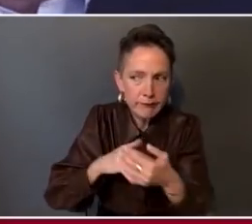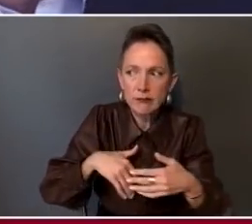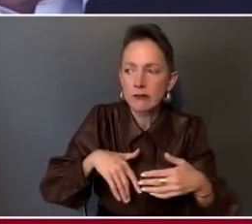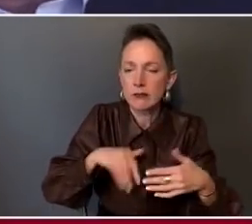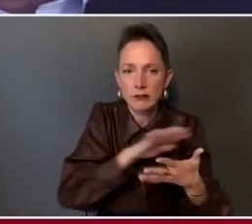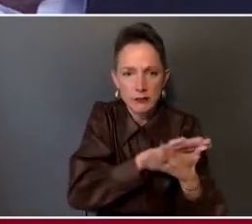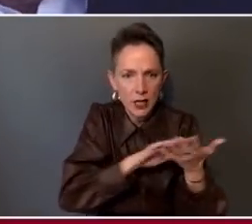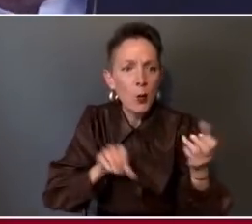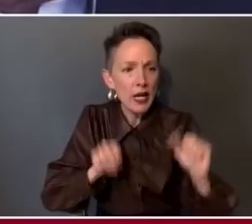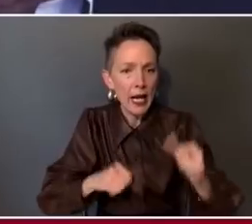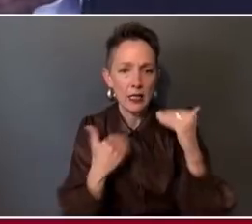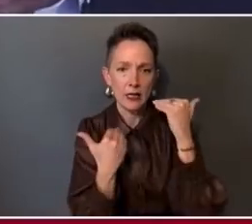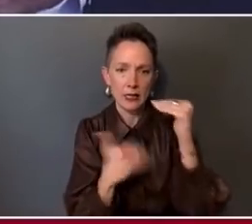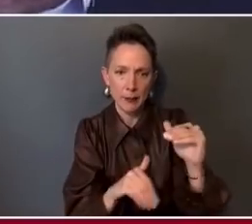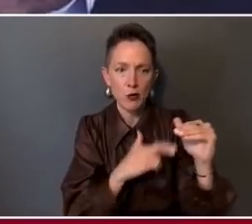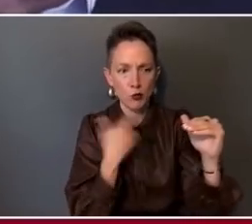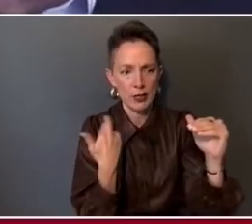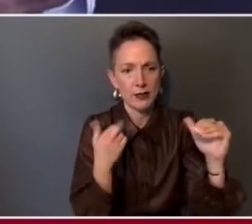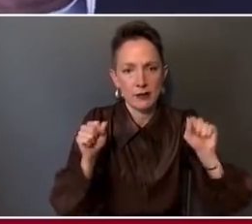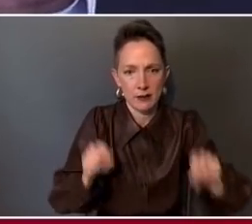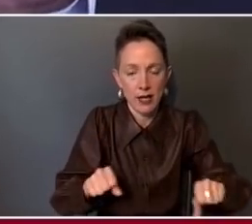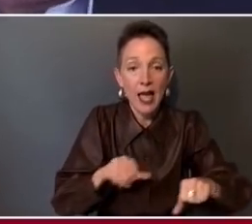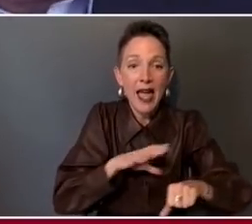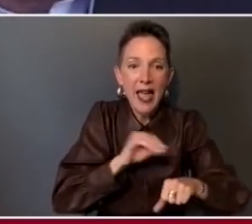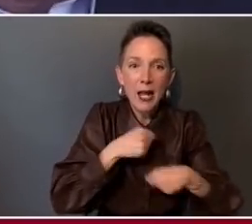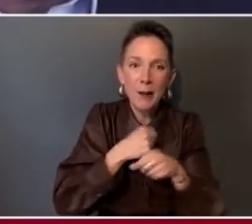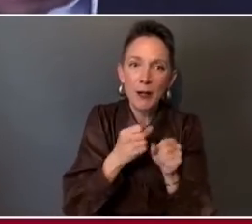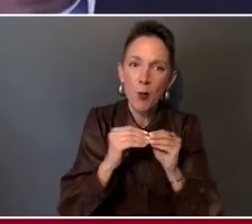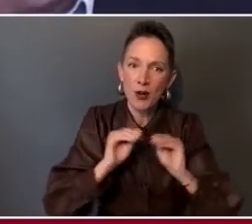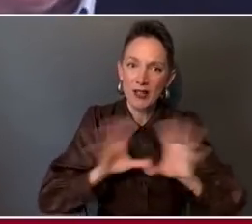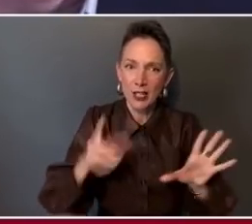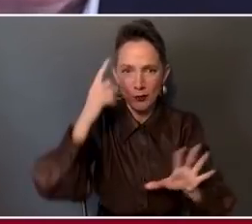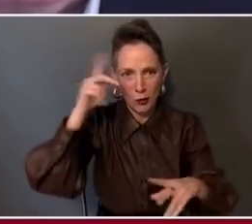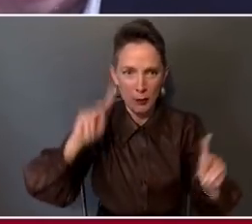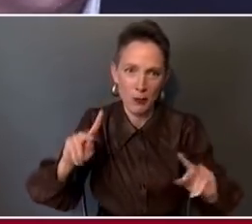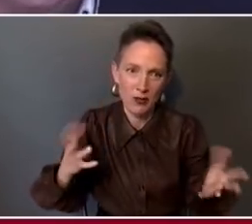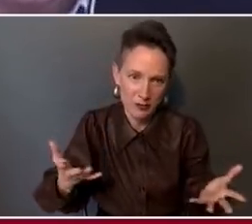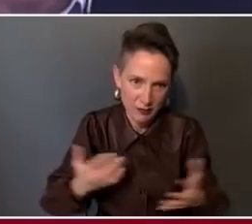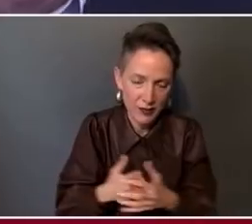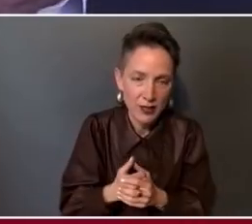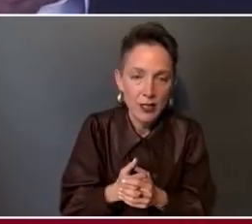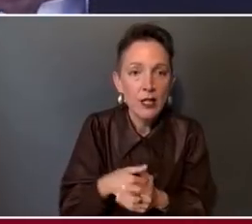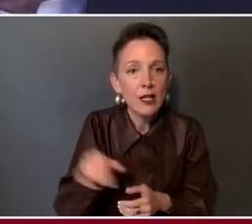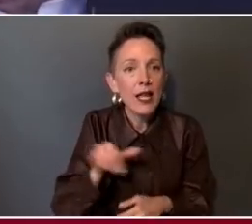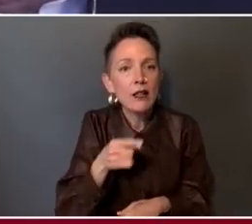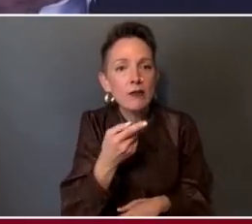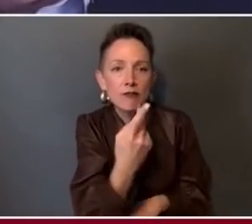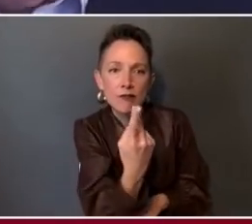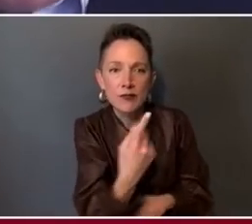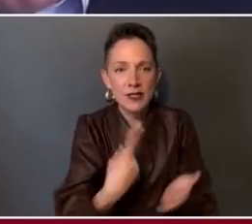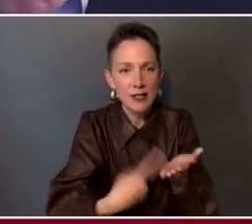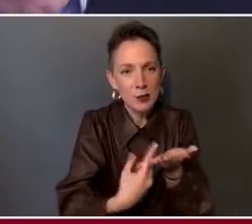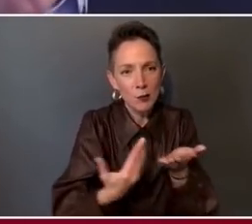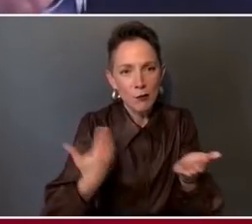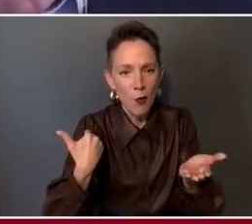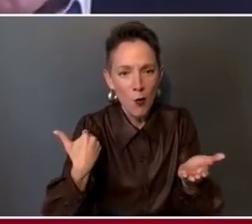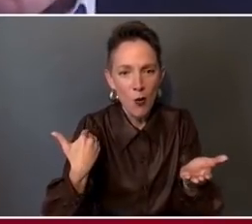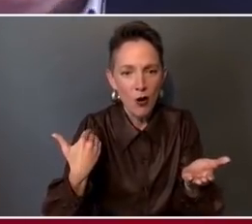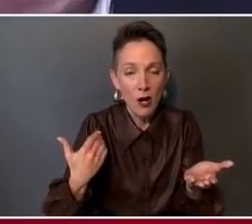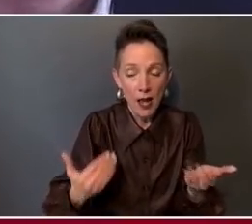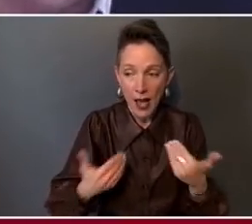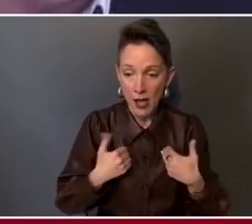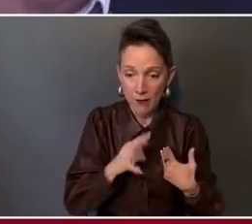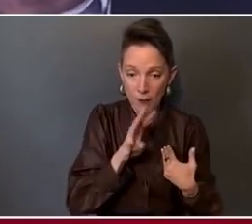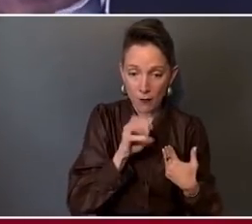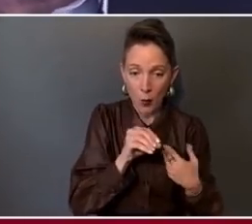limit risk yet and then make it an easier equation. As you and I have talked before, Andy. I mean, as I said, we have 40,000 to 60